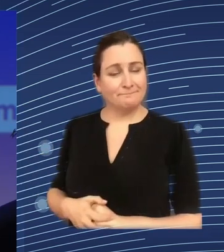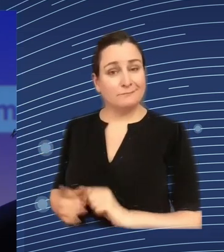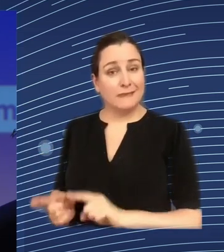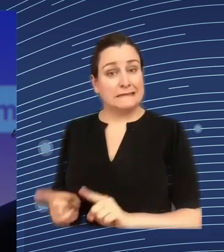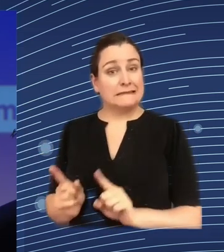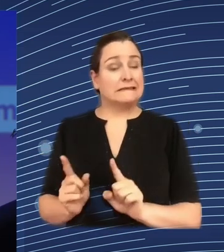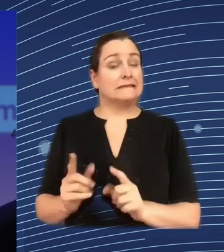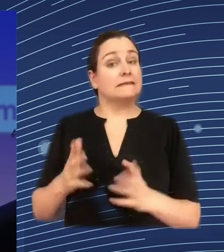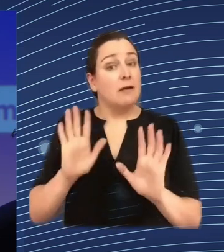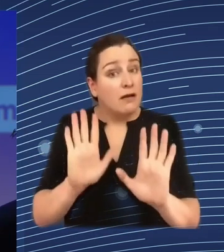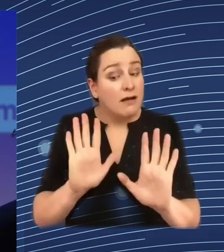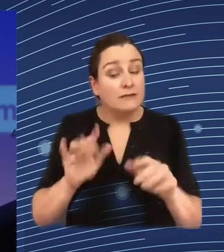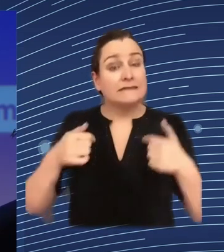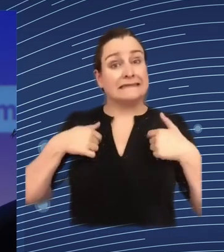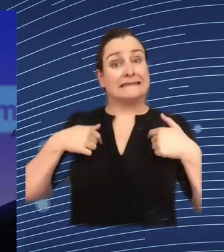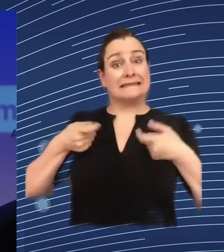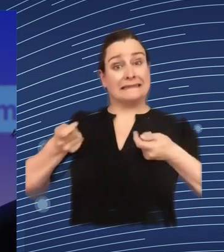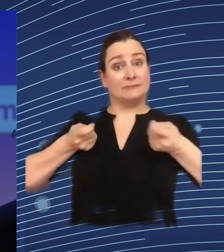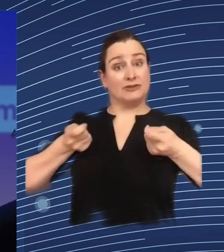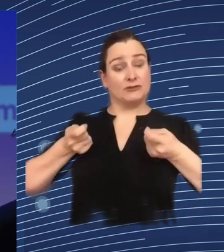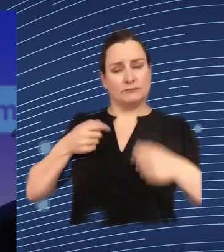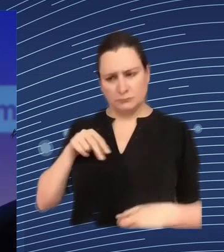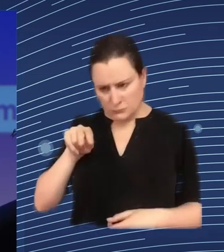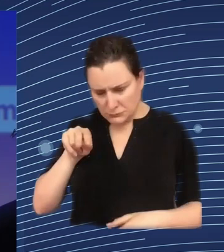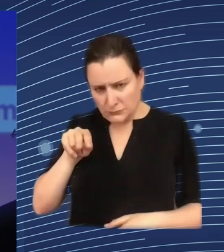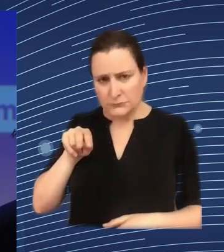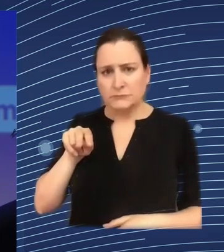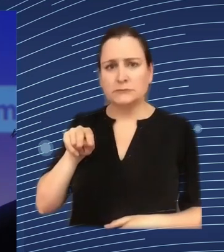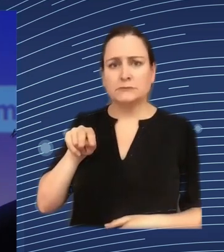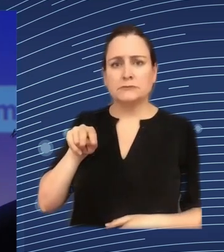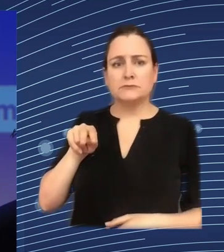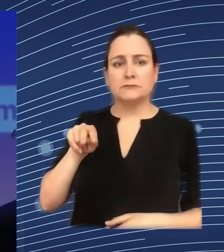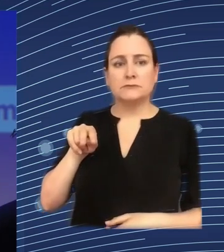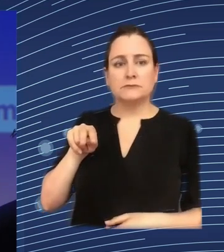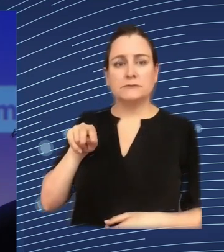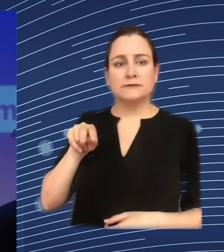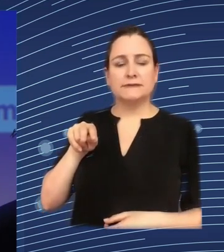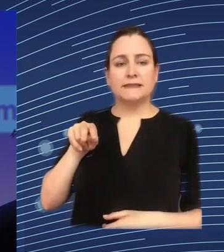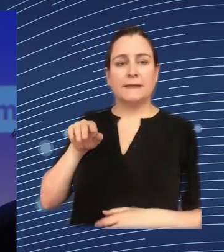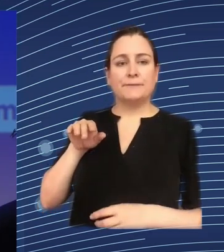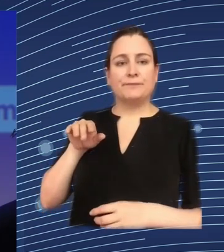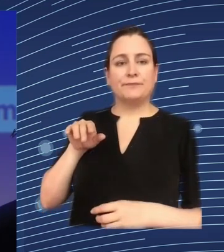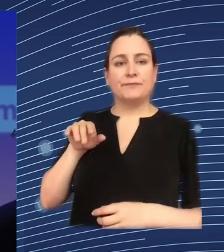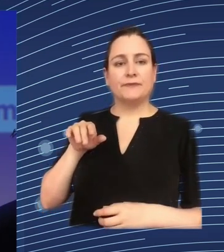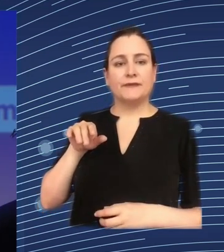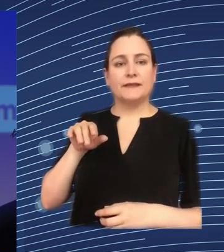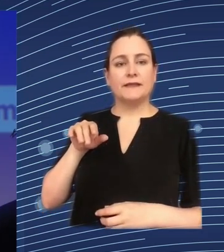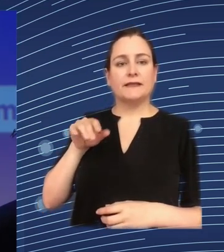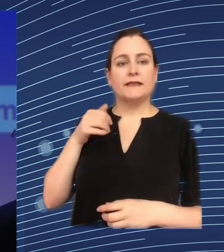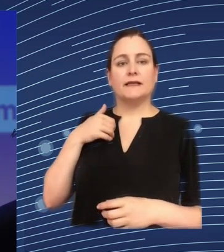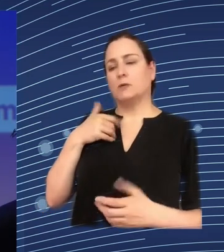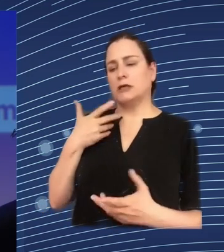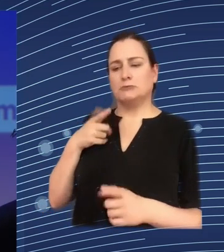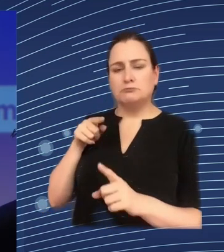is not stressed enough you know that you can't ask them for more for example